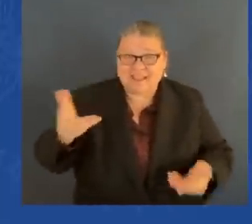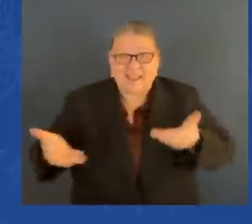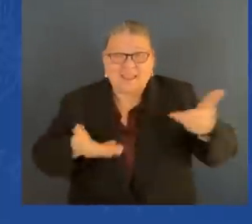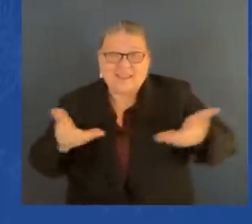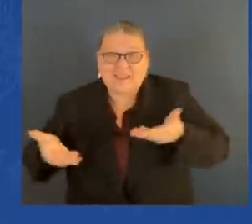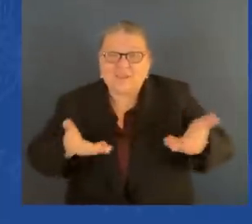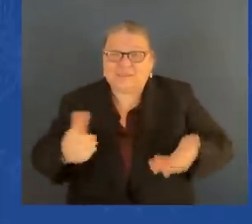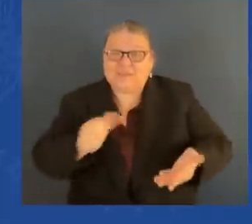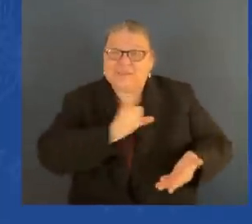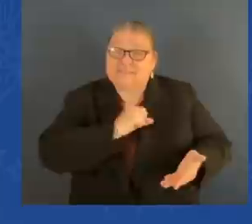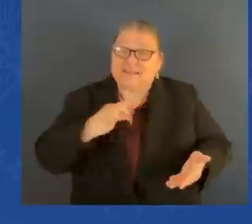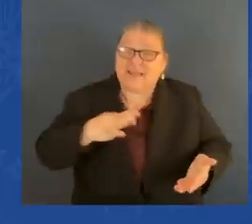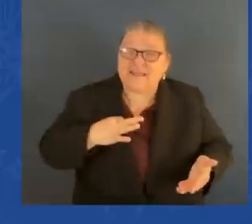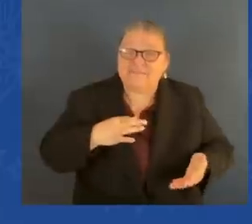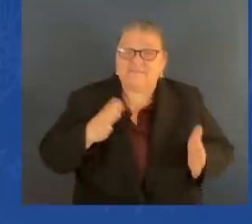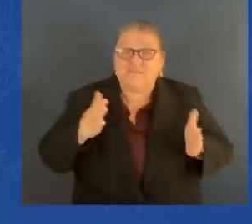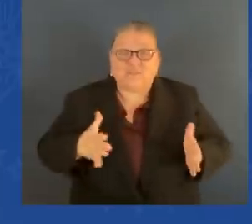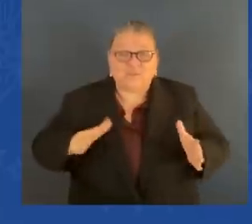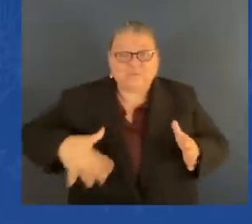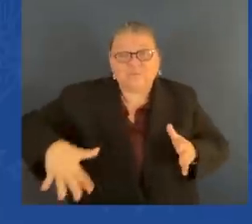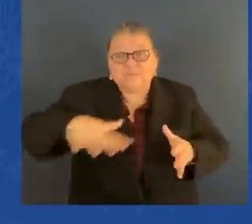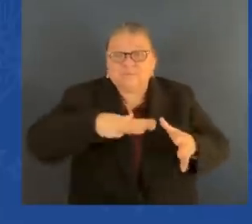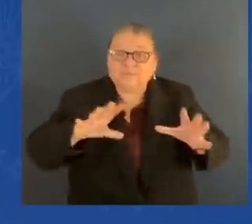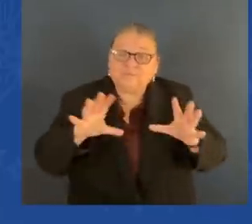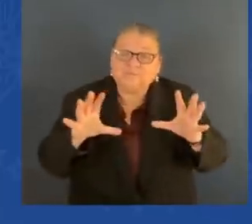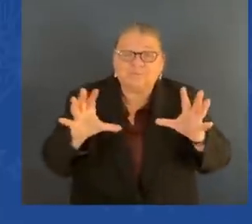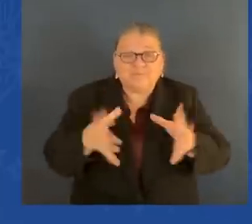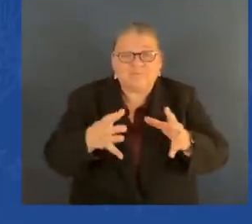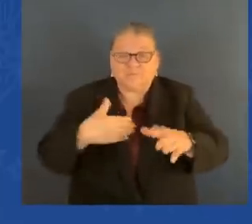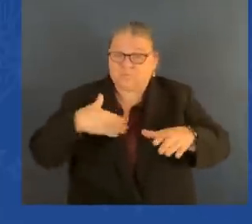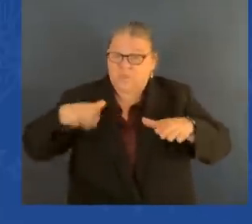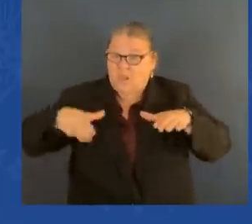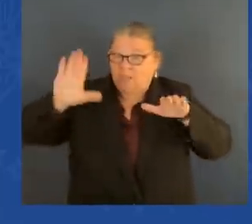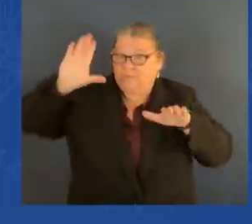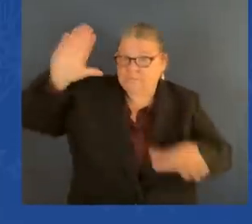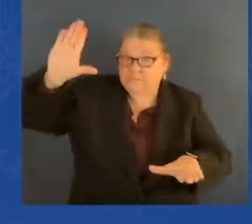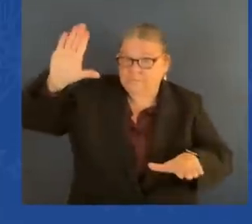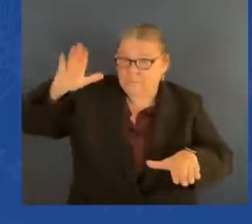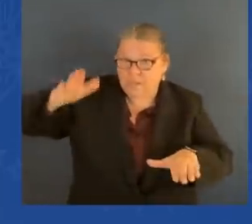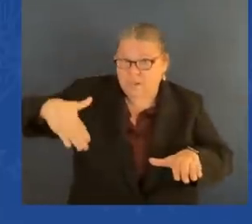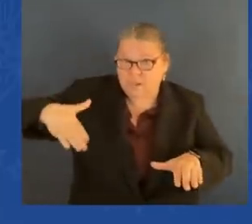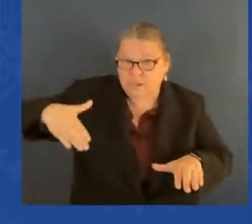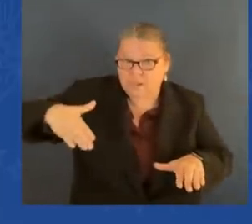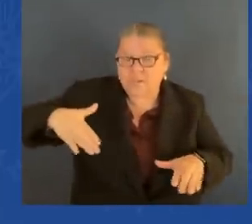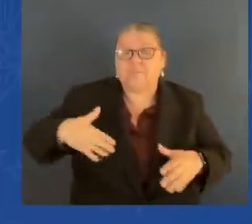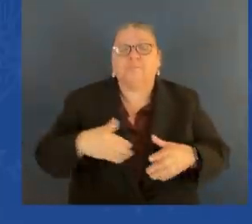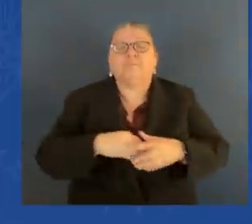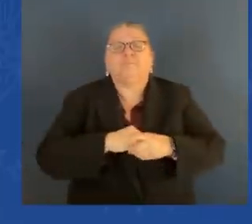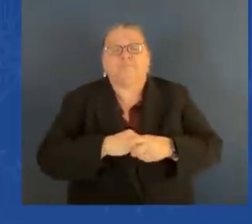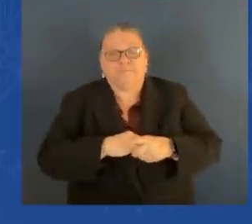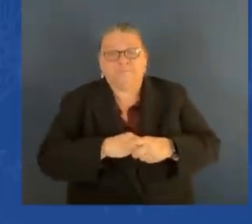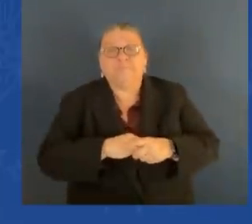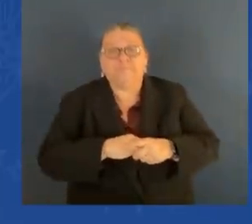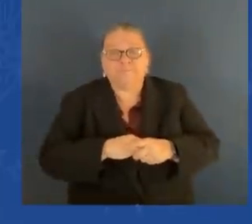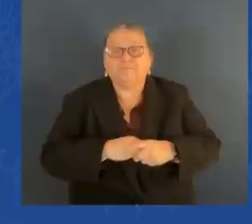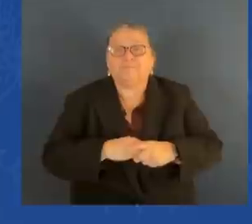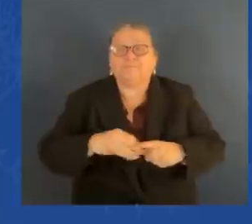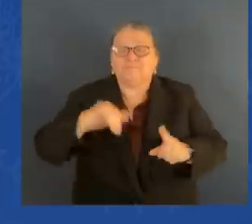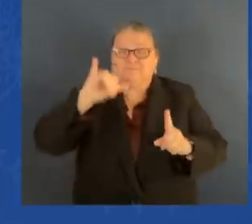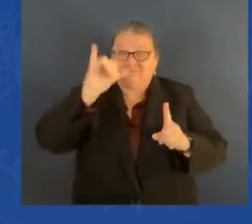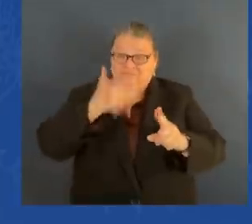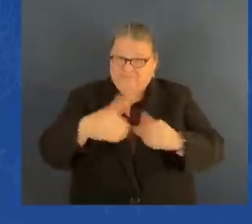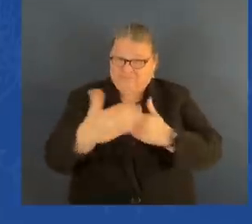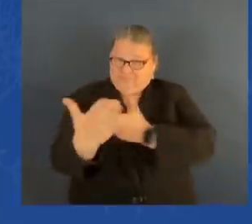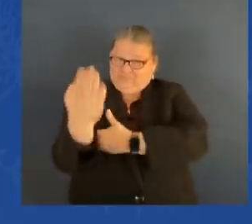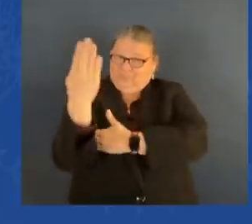what happened was that I had gotten a phone call that day from my fire department